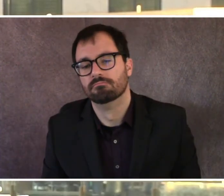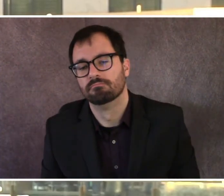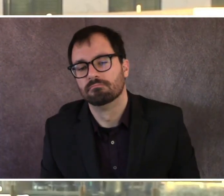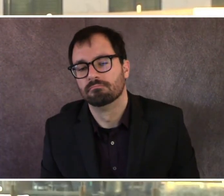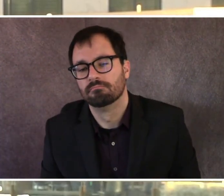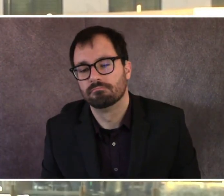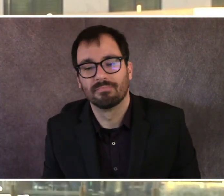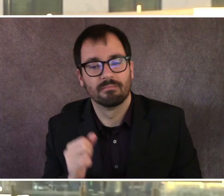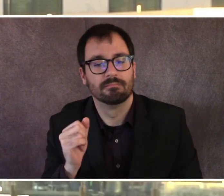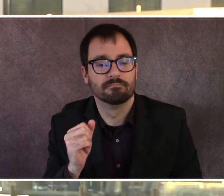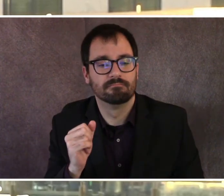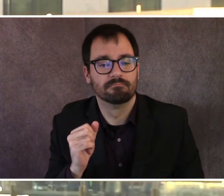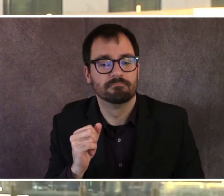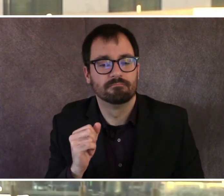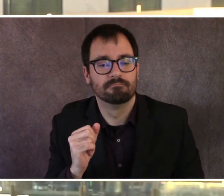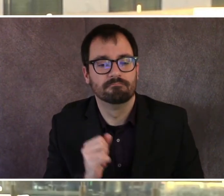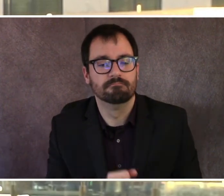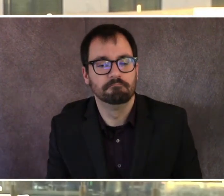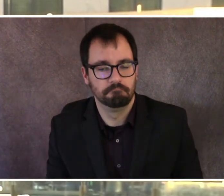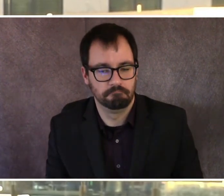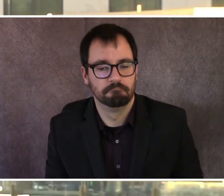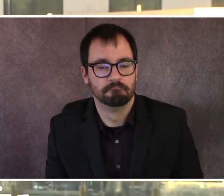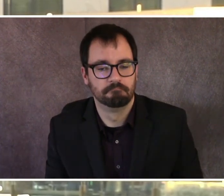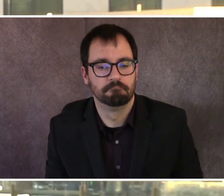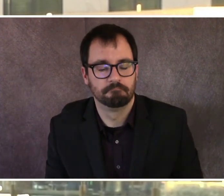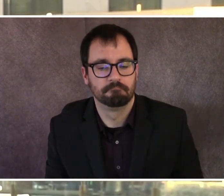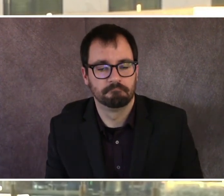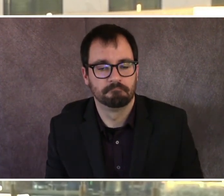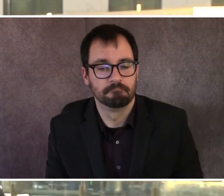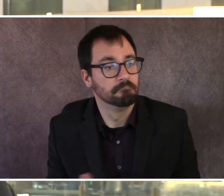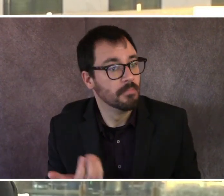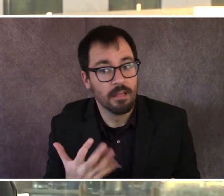Anything else? All right, everyone get tested.